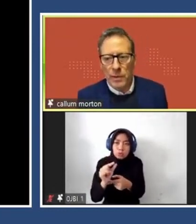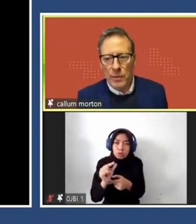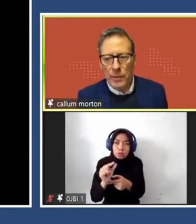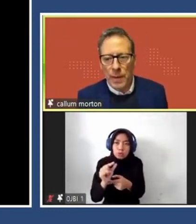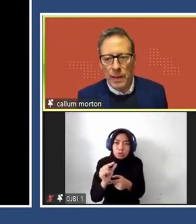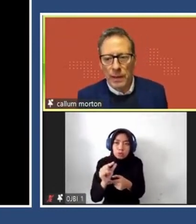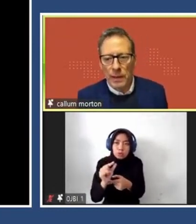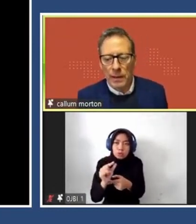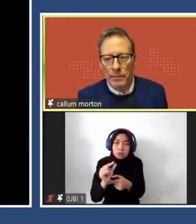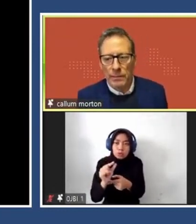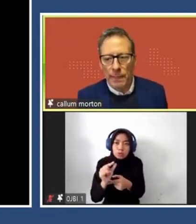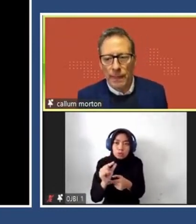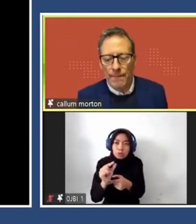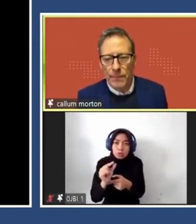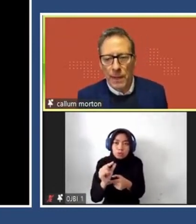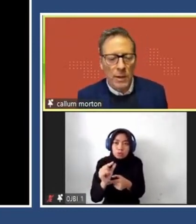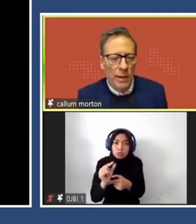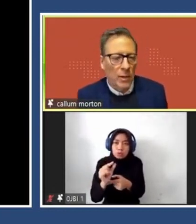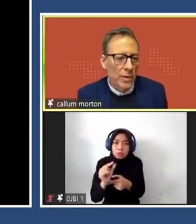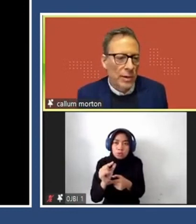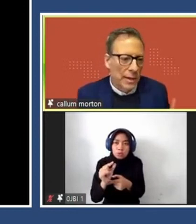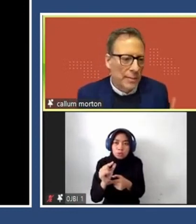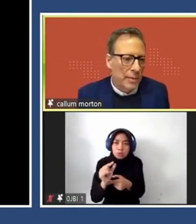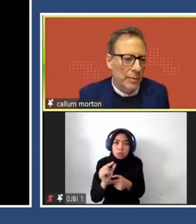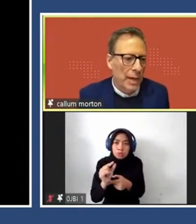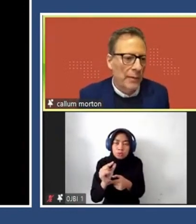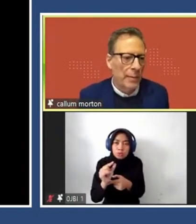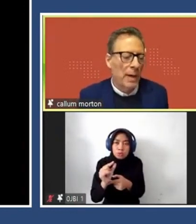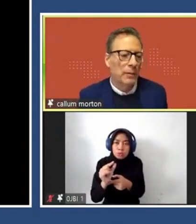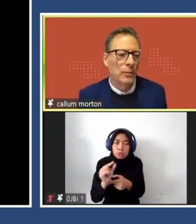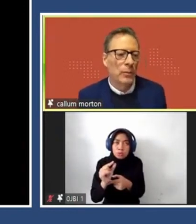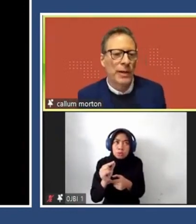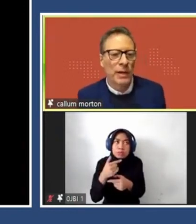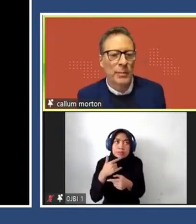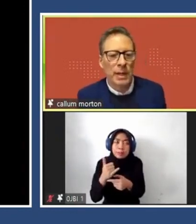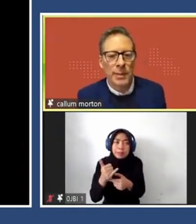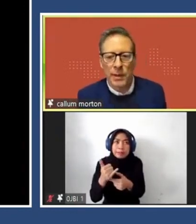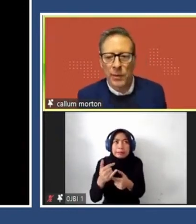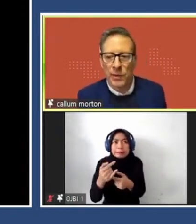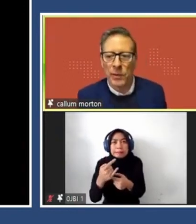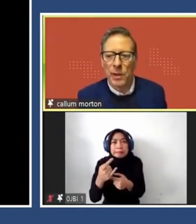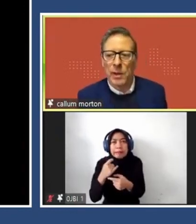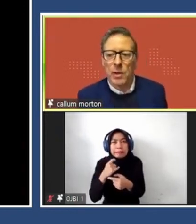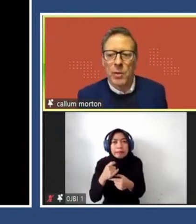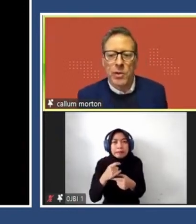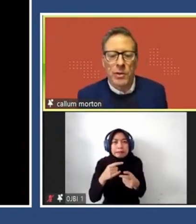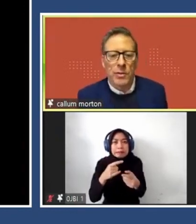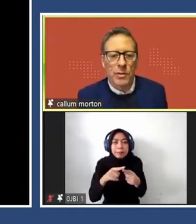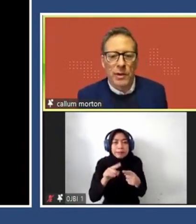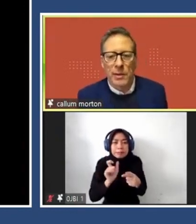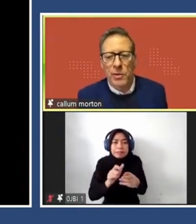They, you know, they make, you know, they question the assumptions we have about what theatre can be, but they also